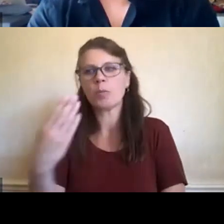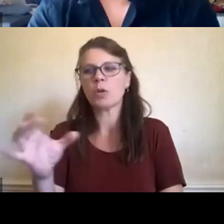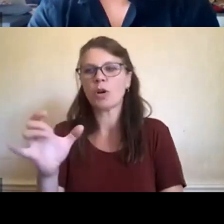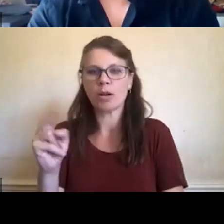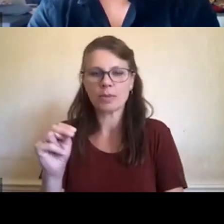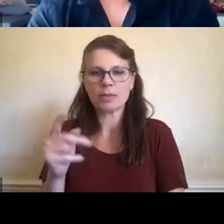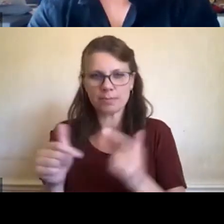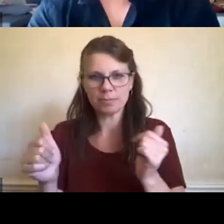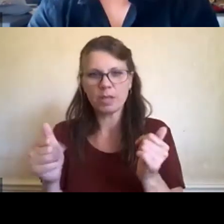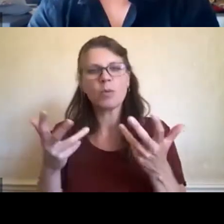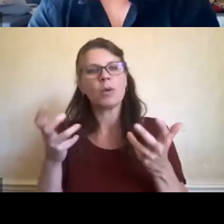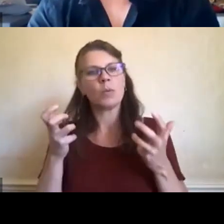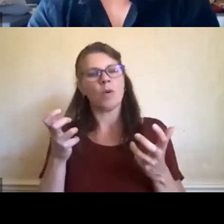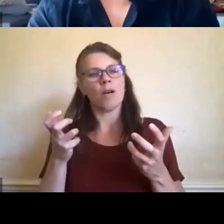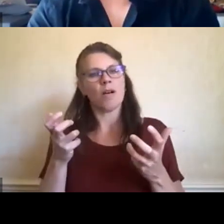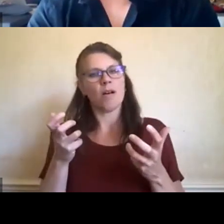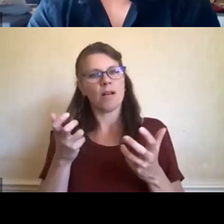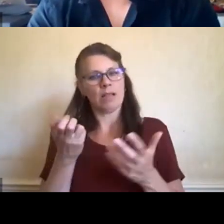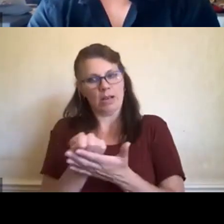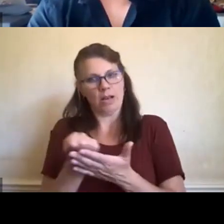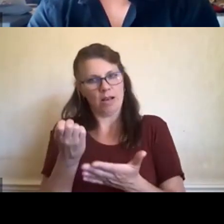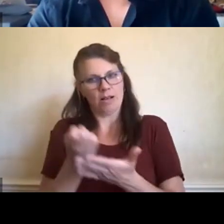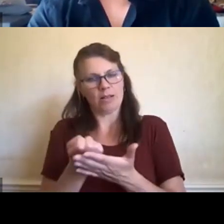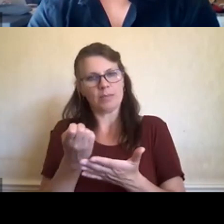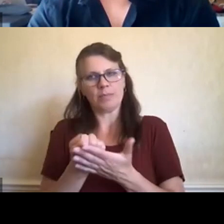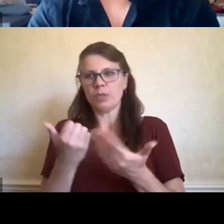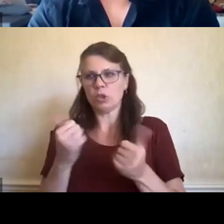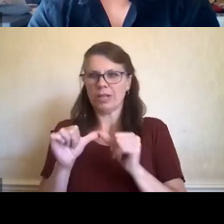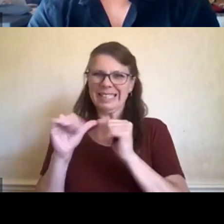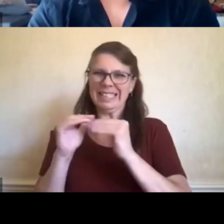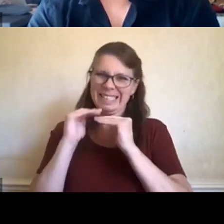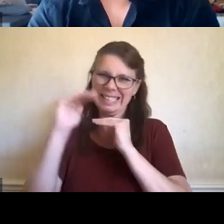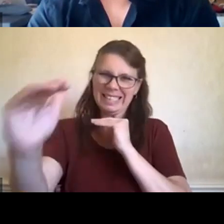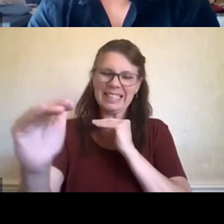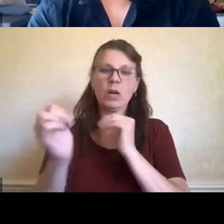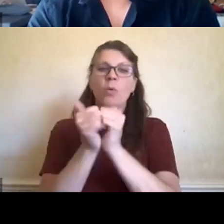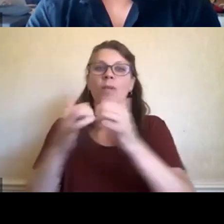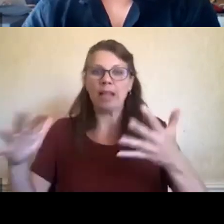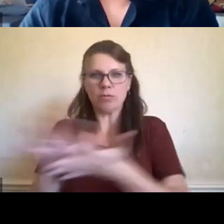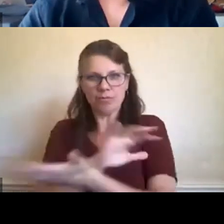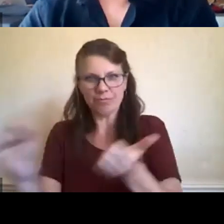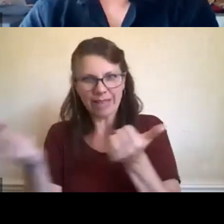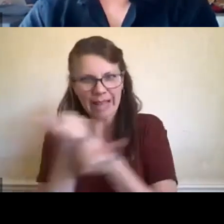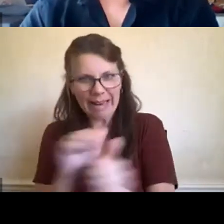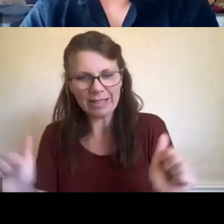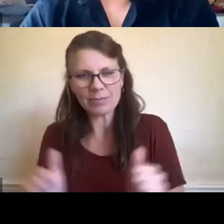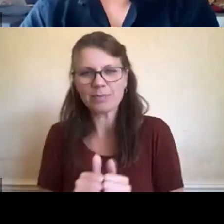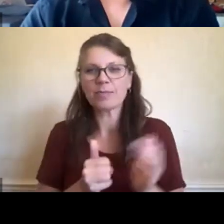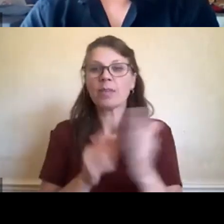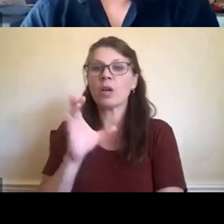economy that's not based on extractive industry. Thank you. Amazing. Thank you, Corey, 30 seconds or less.